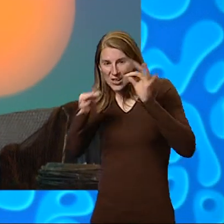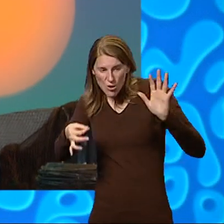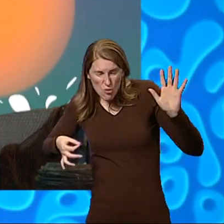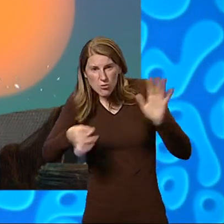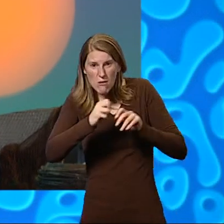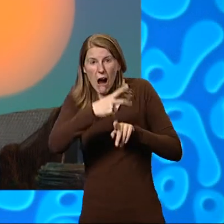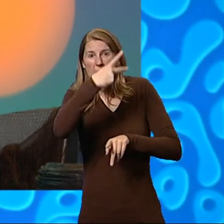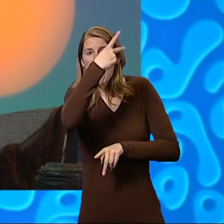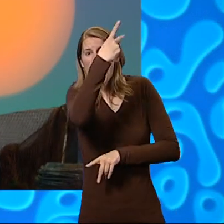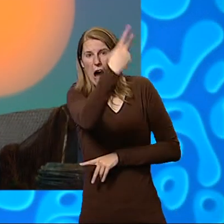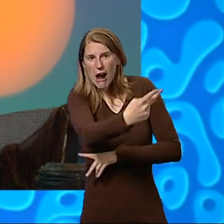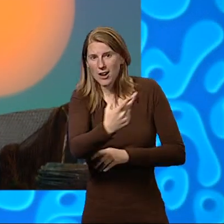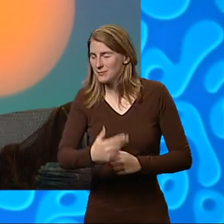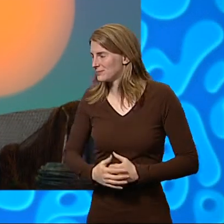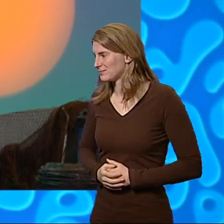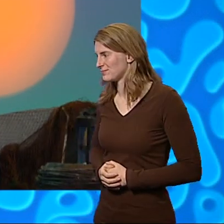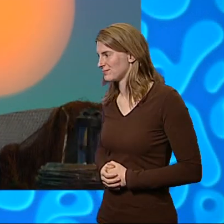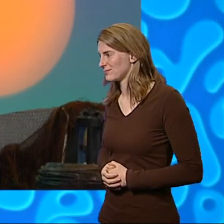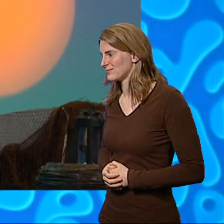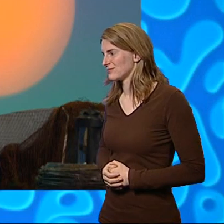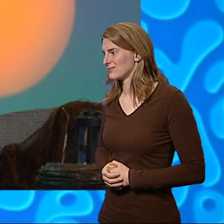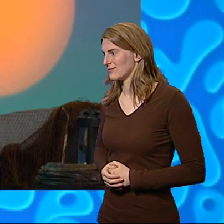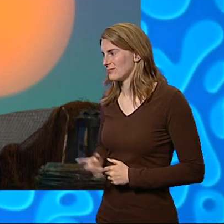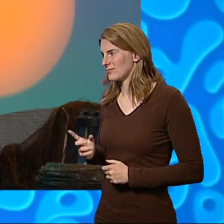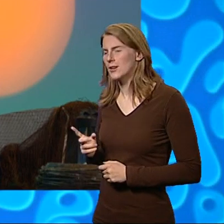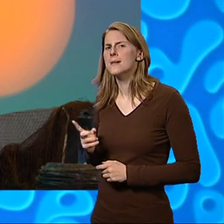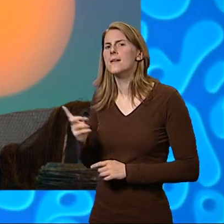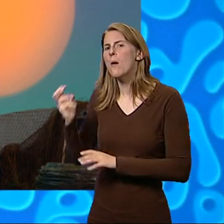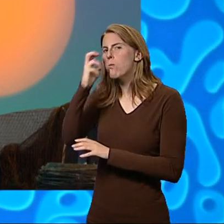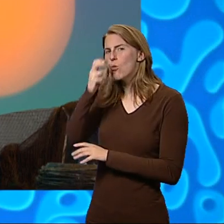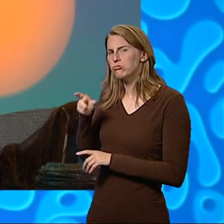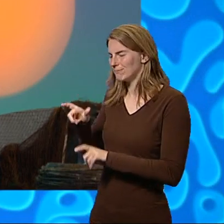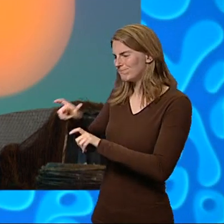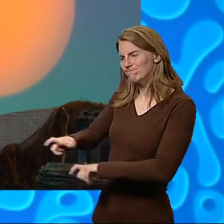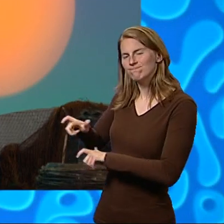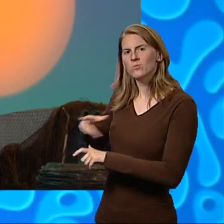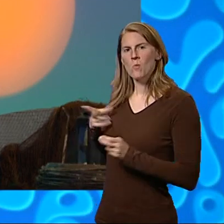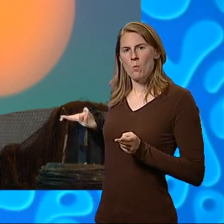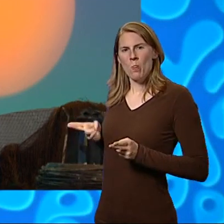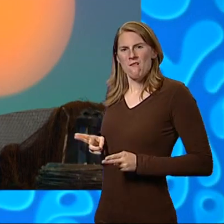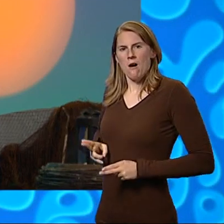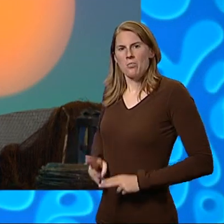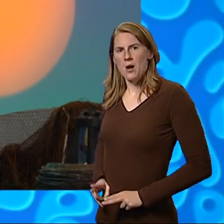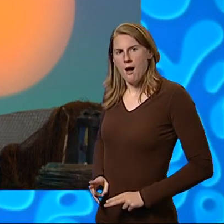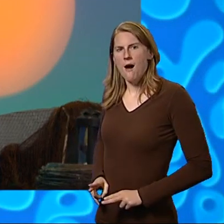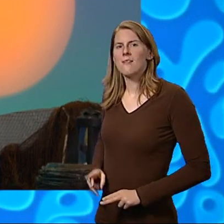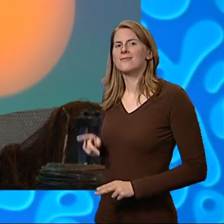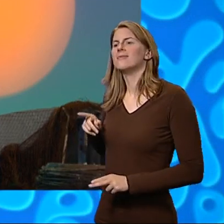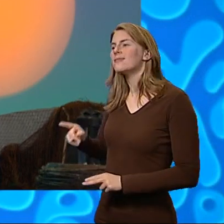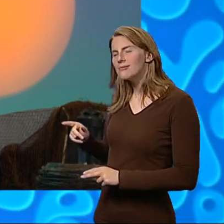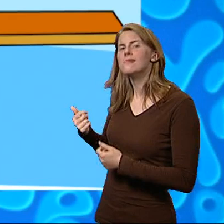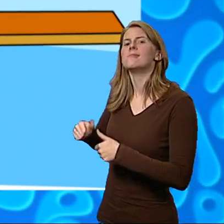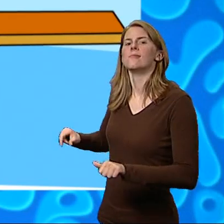I think we'll have to leave Boris until he's thinner, said Smudge. Now then, you podgy pirates, get up on that